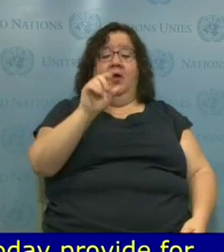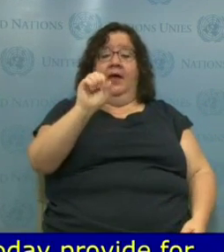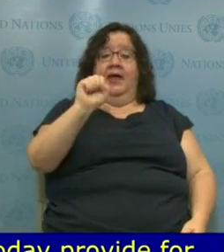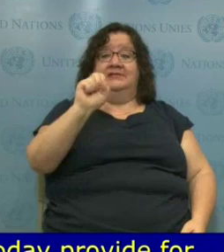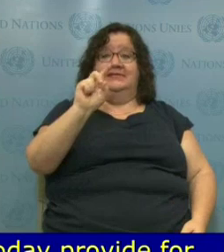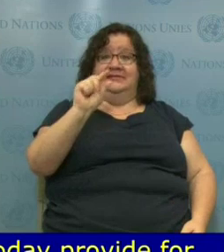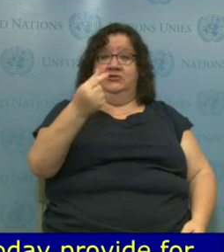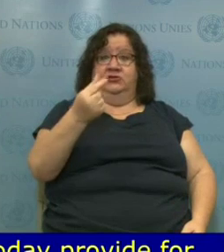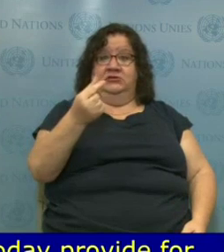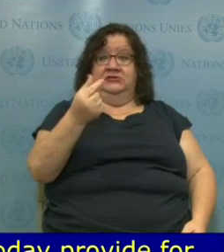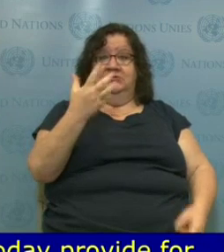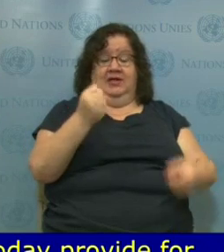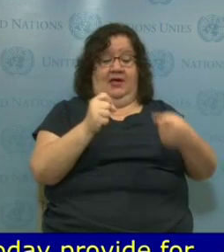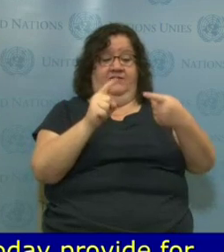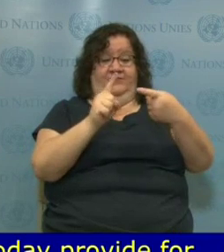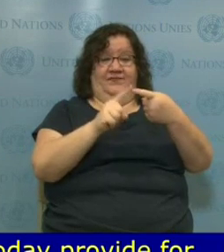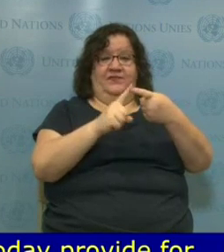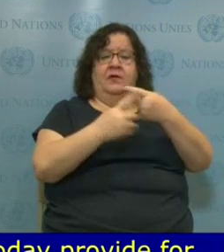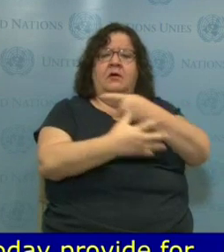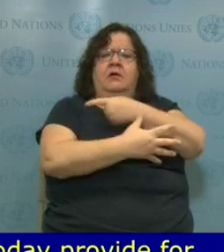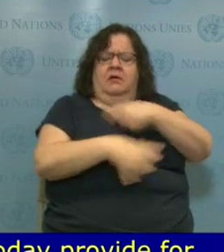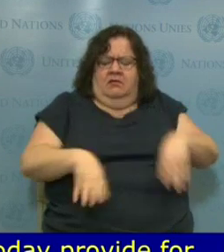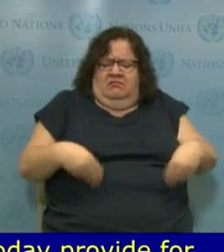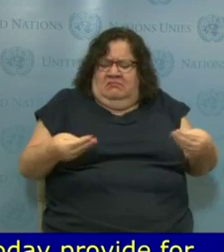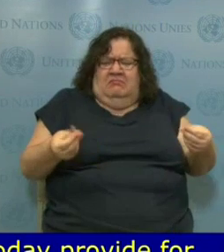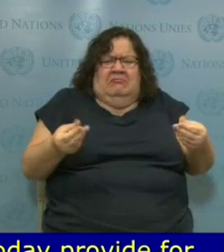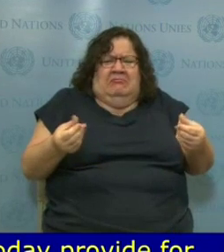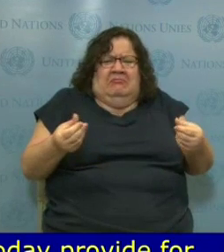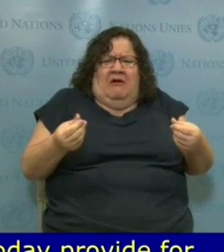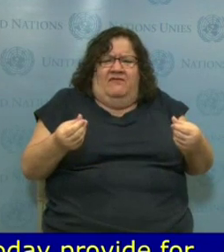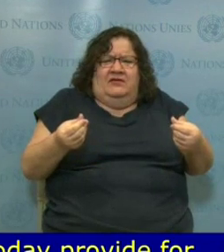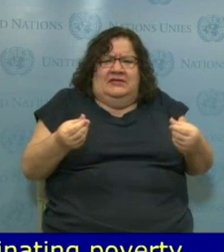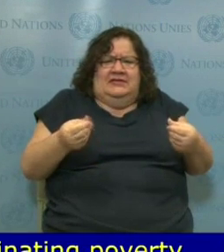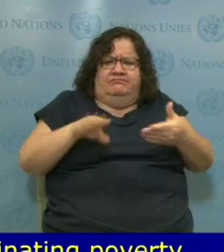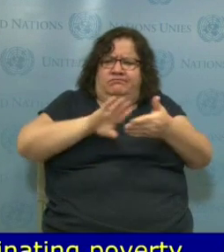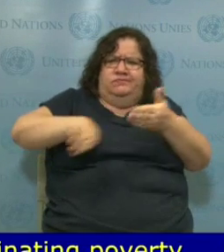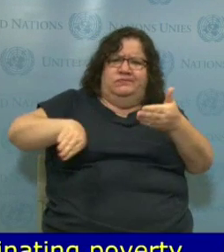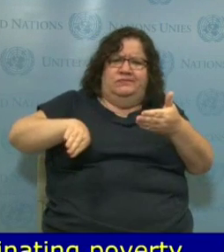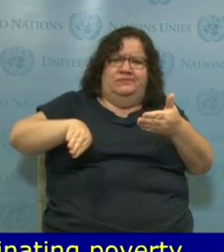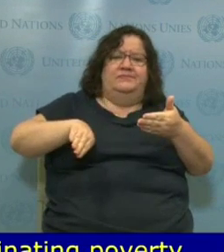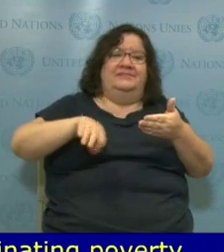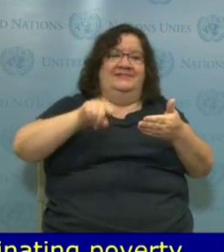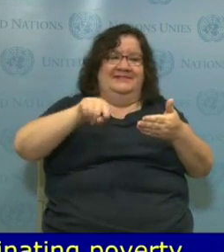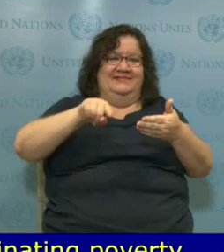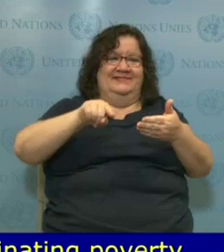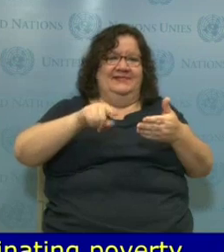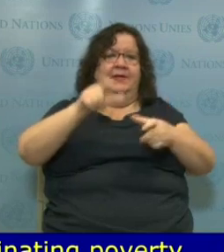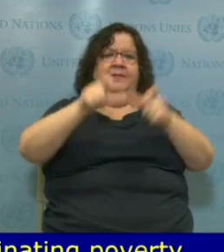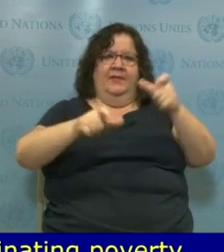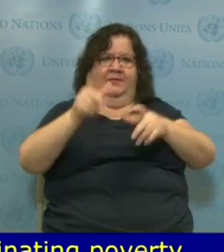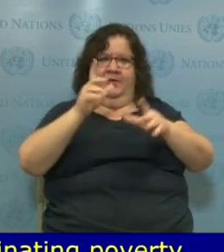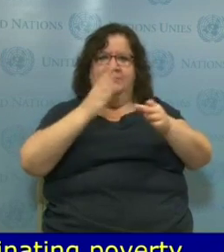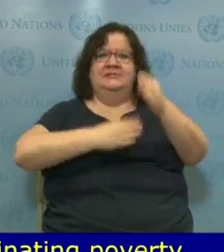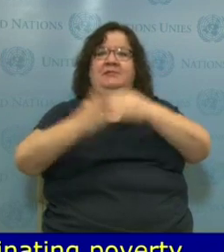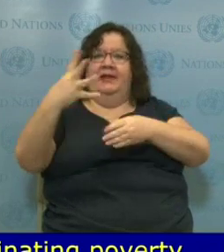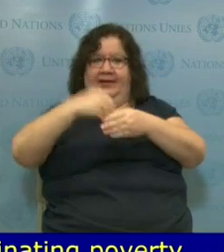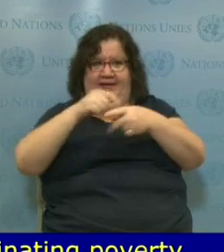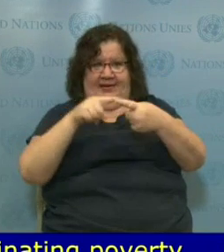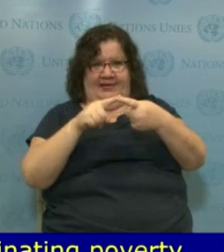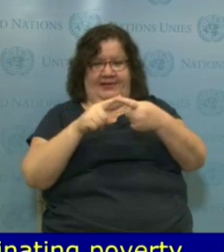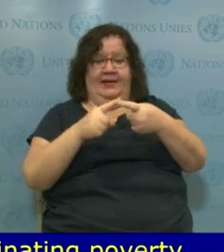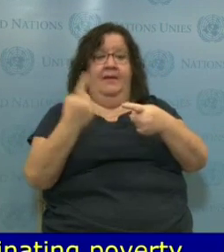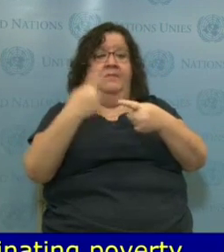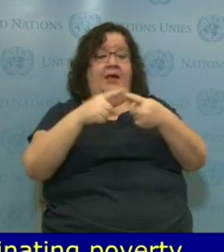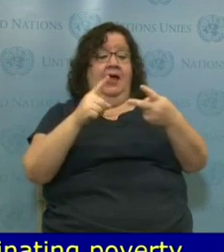with access to justice and creation of inclusive, sustainable institutions.